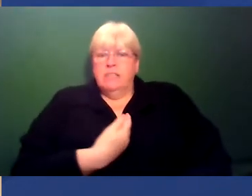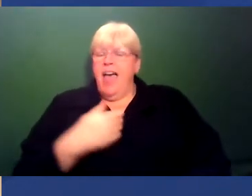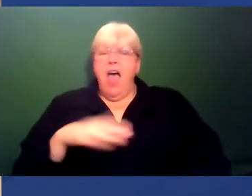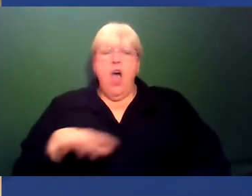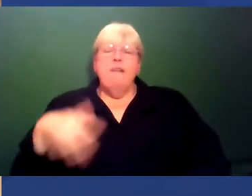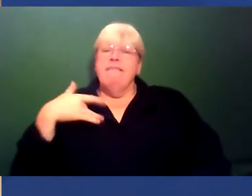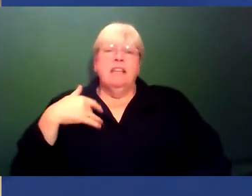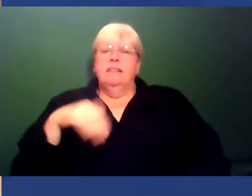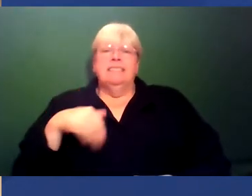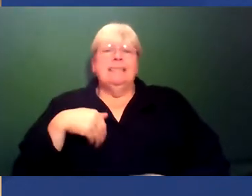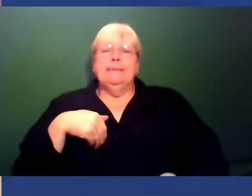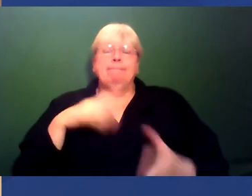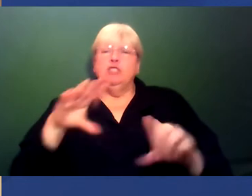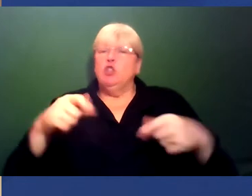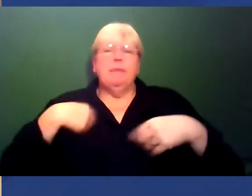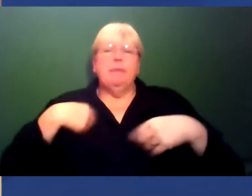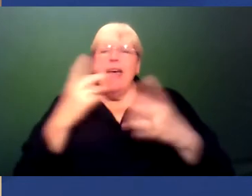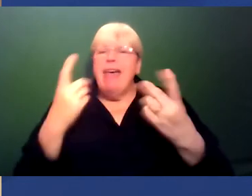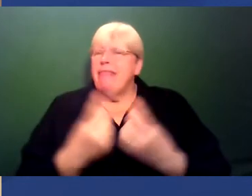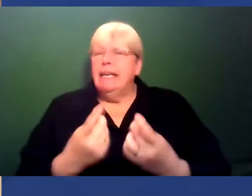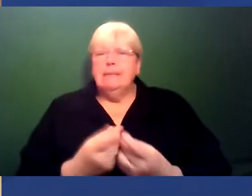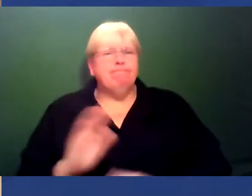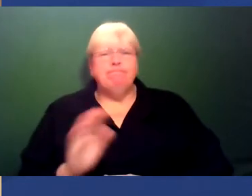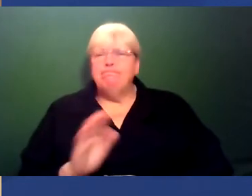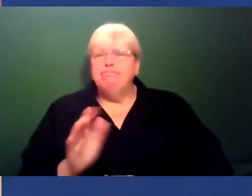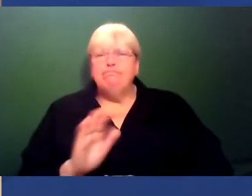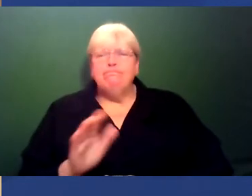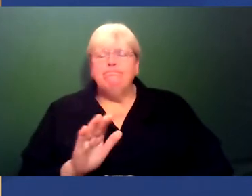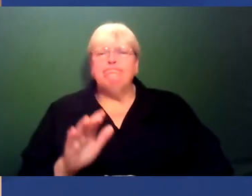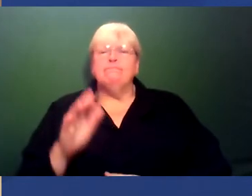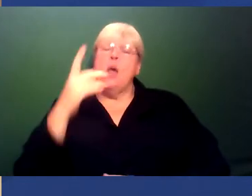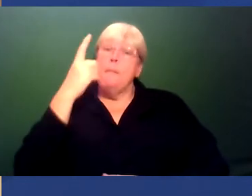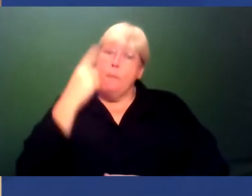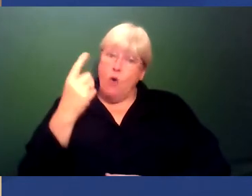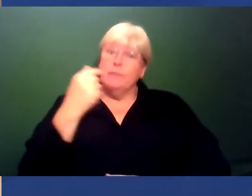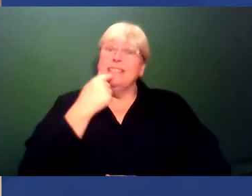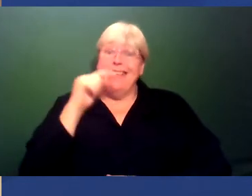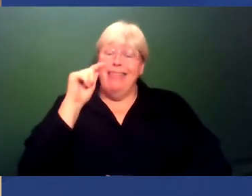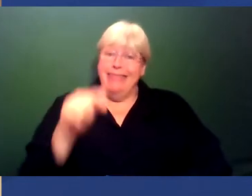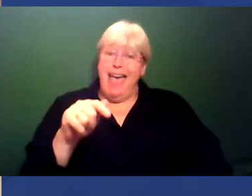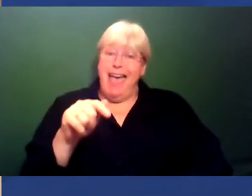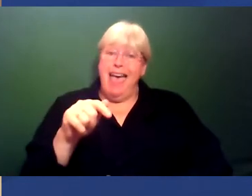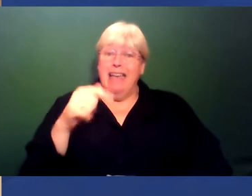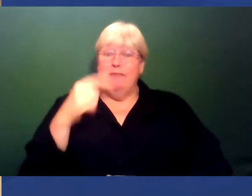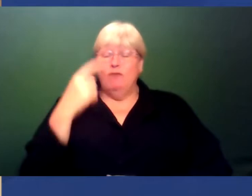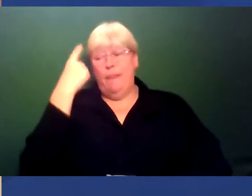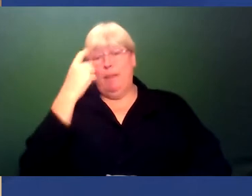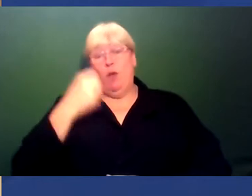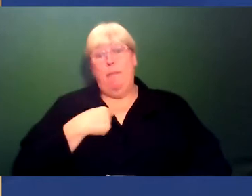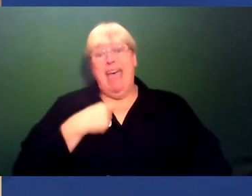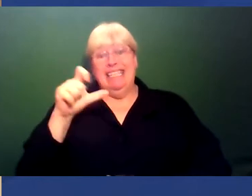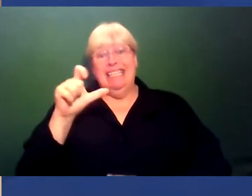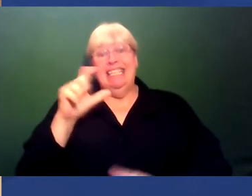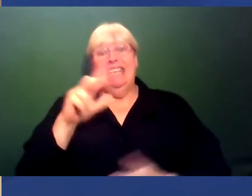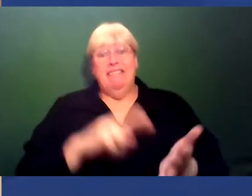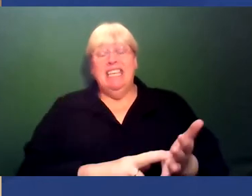back. And the reason I sometimes say that, or at least the reason it's possible to say that, is because if you look at my CV you just read out, a lot